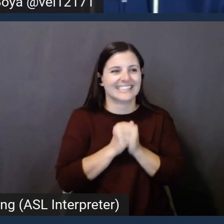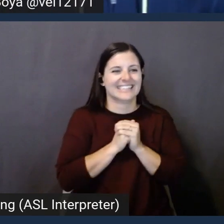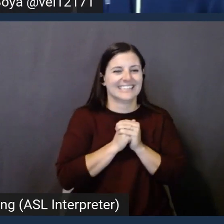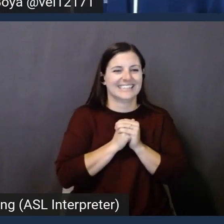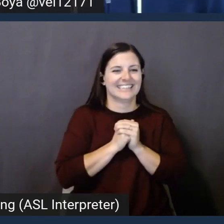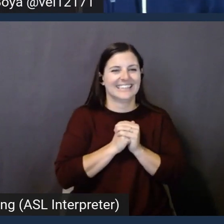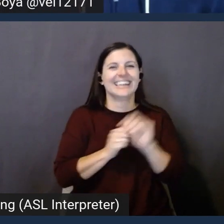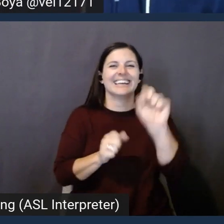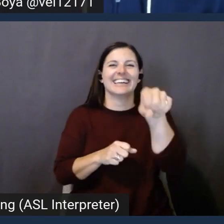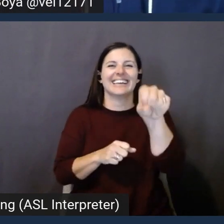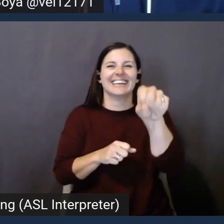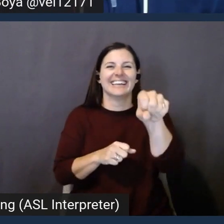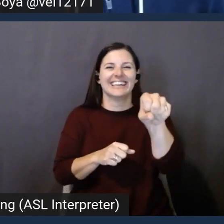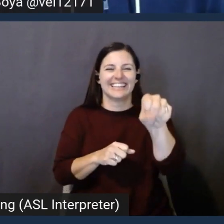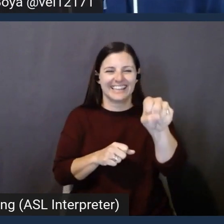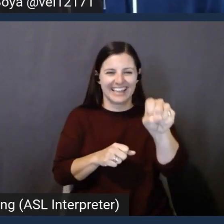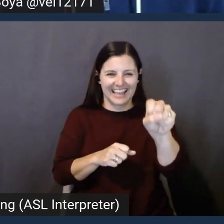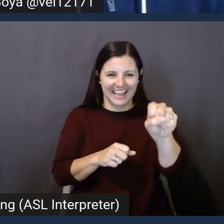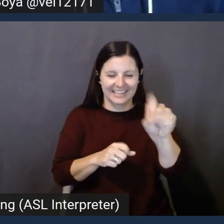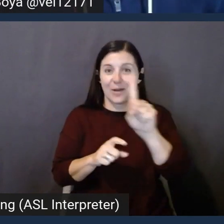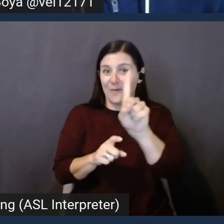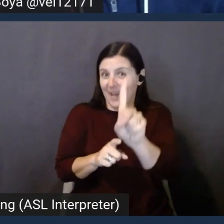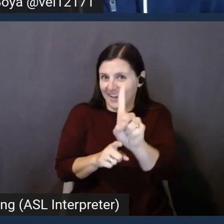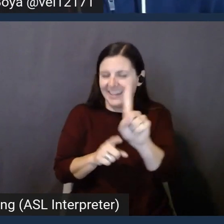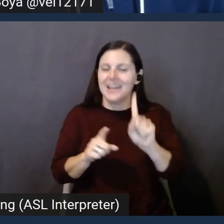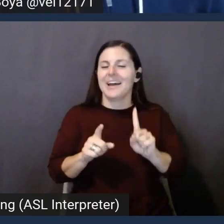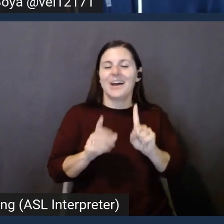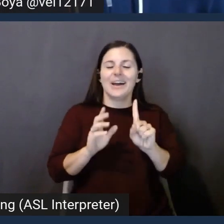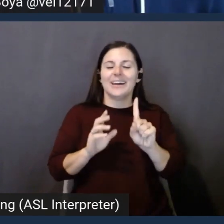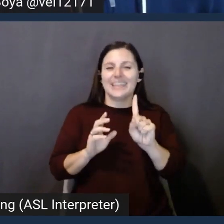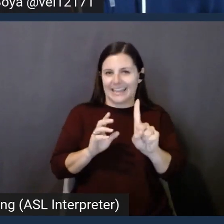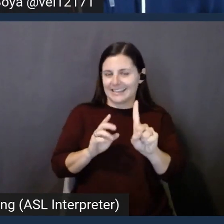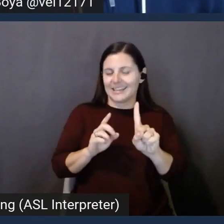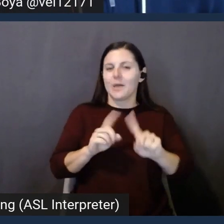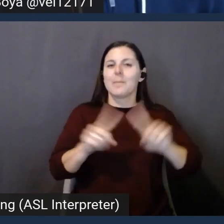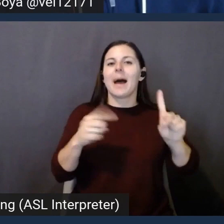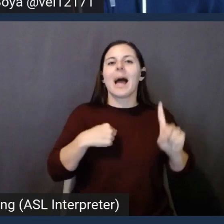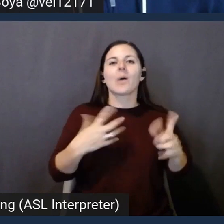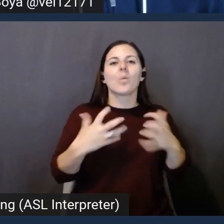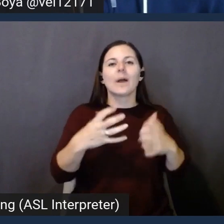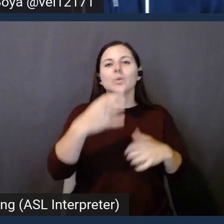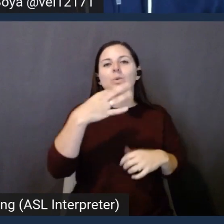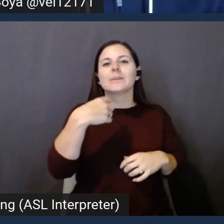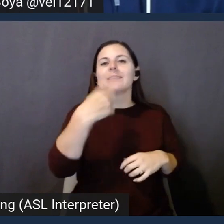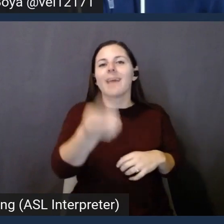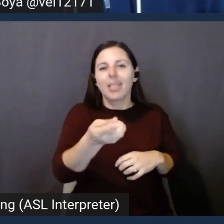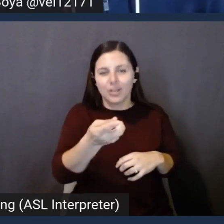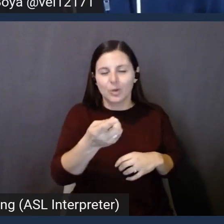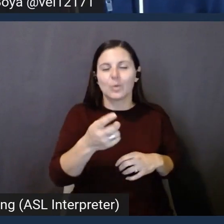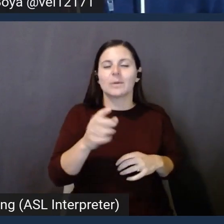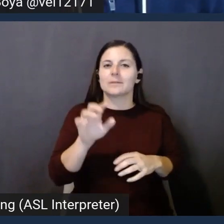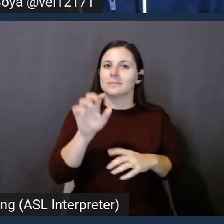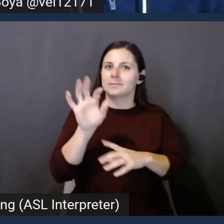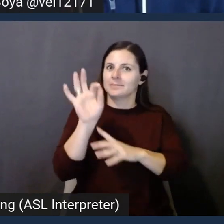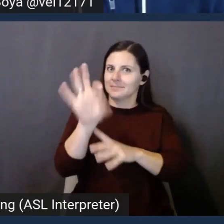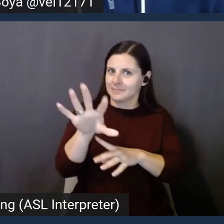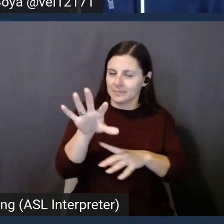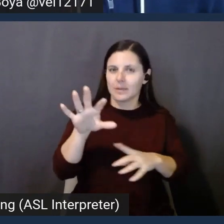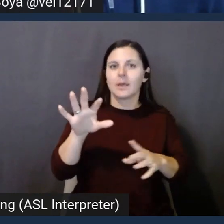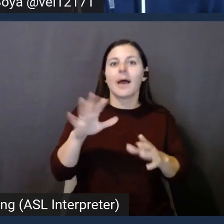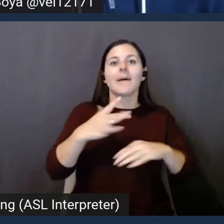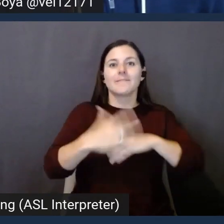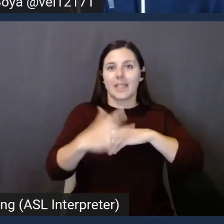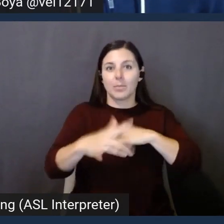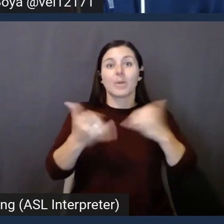Yes, before, you know, we get there, I would say, and, you know, I'll make this pitch at the end too, but this is available now in preview.